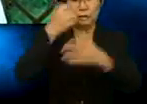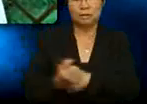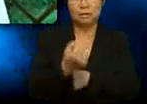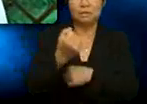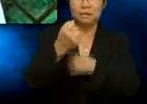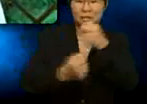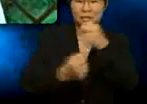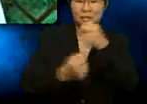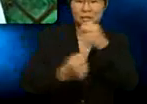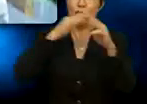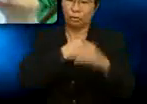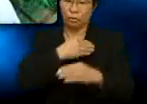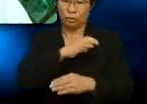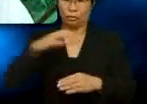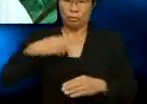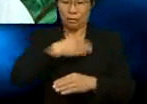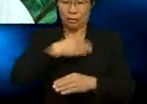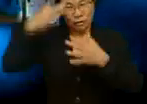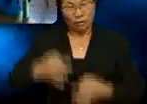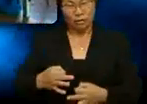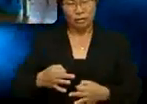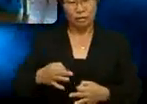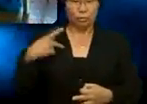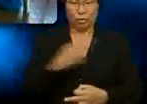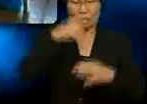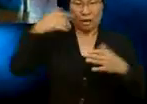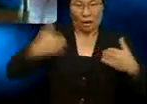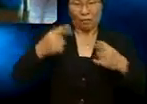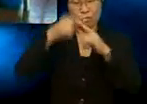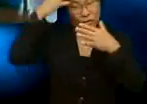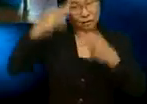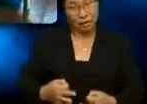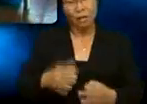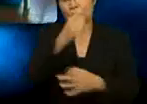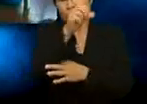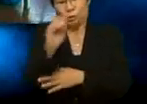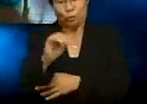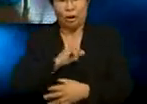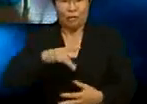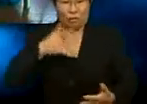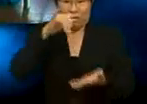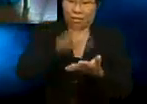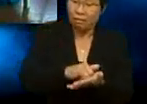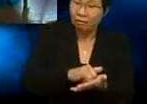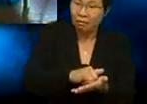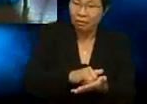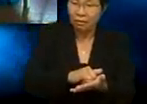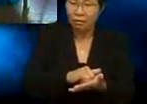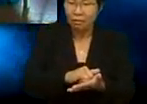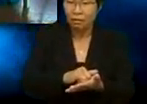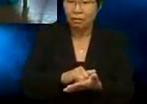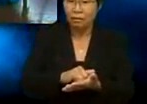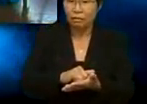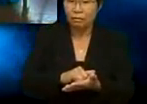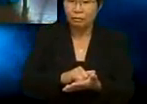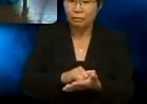trip, we have to decide. So... Oh, please. I feel that as a full subscription-paying member